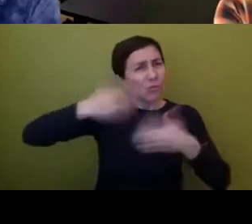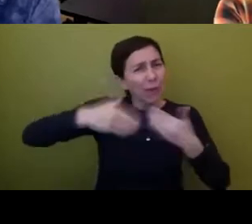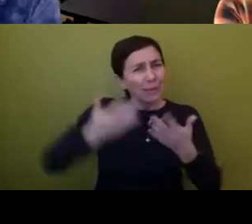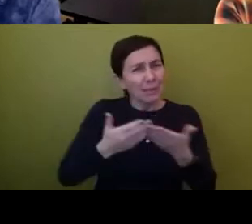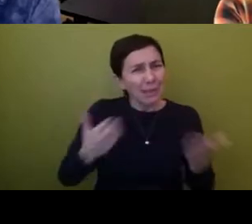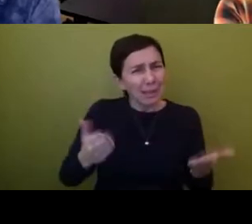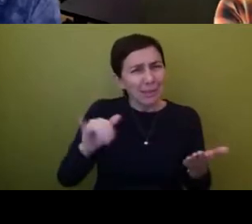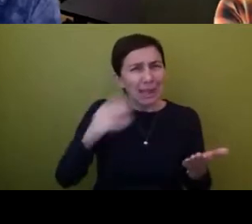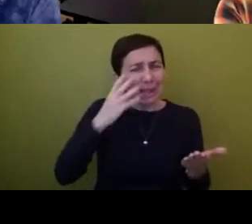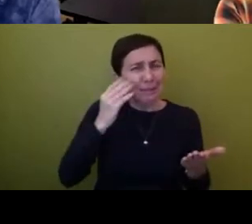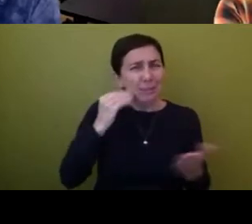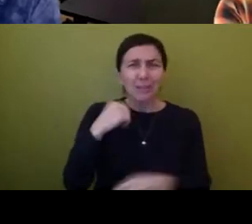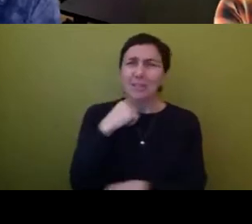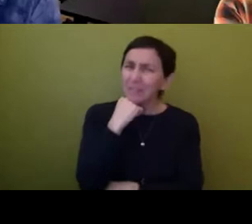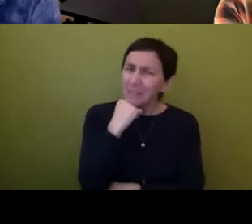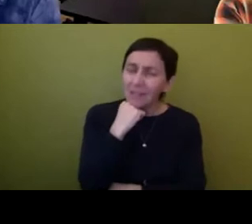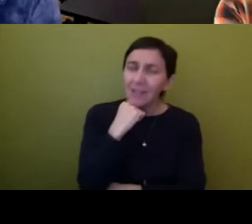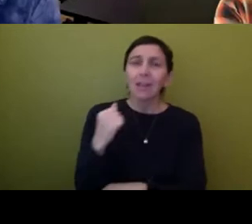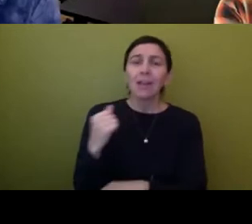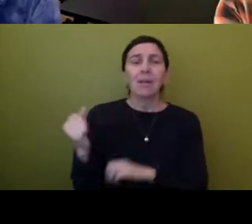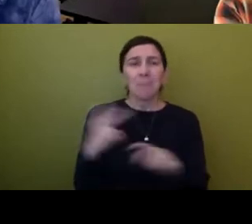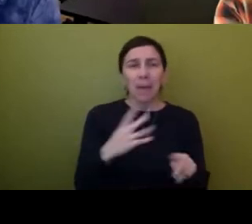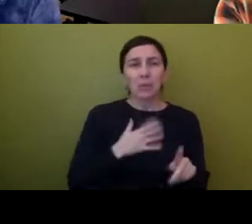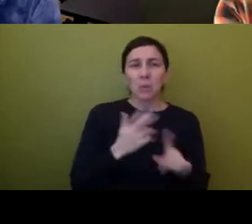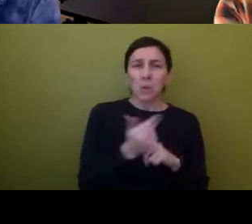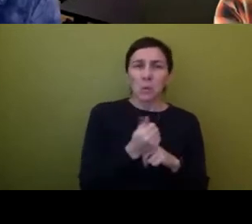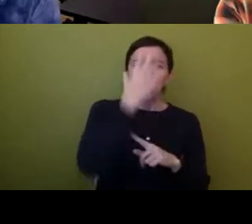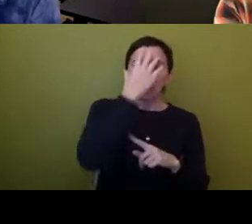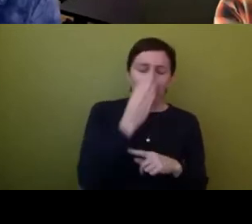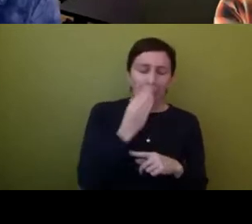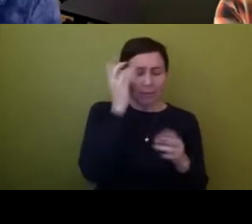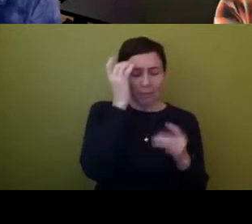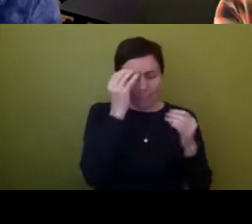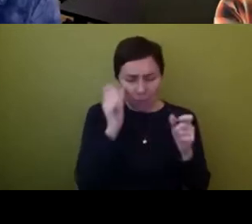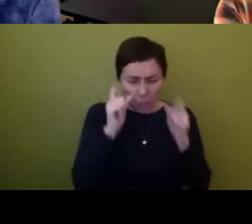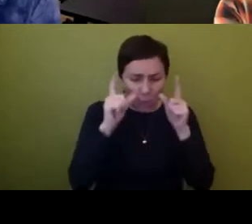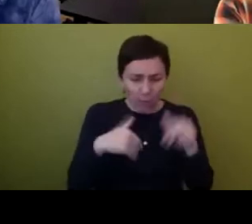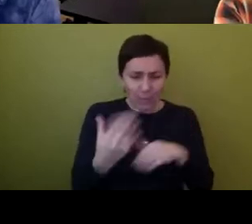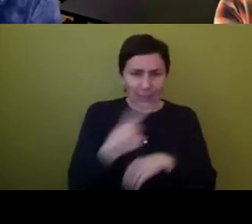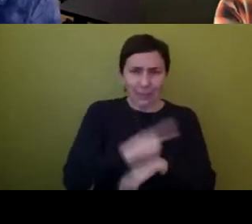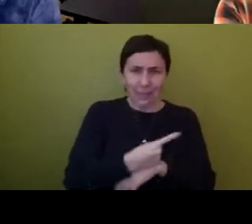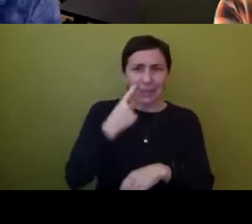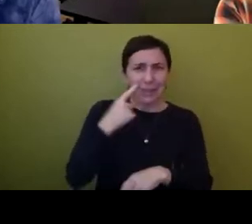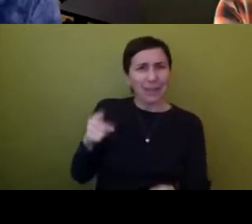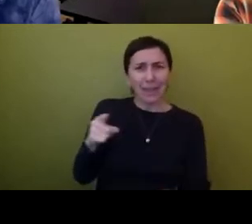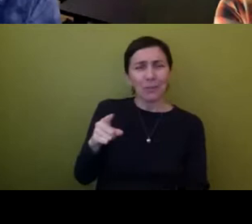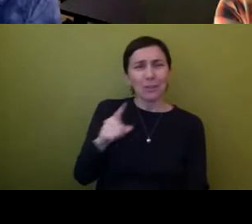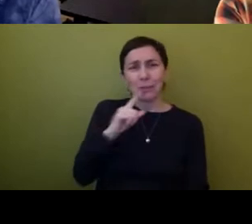I went back to my hotel, slept on it. And then I woke up and I was like, that was really effed up.